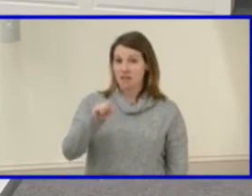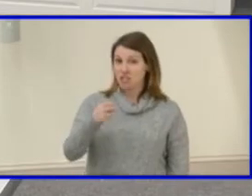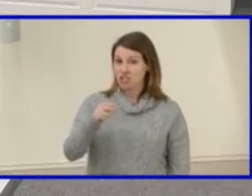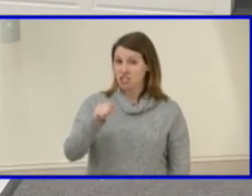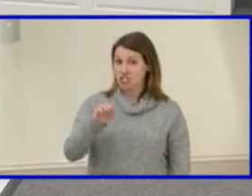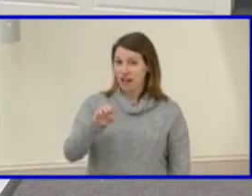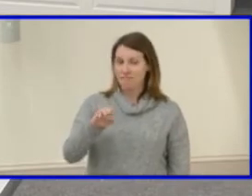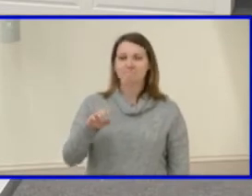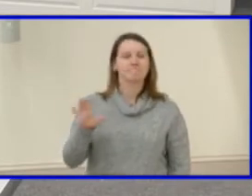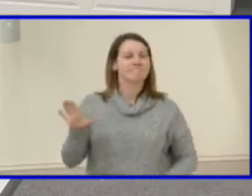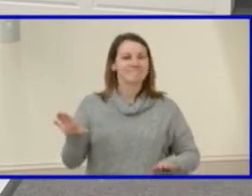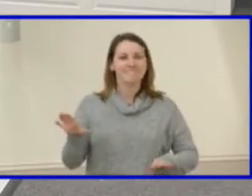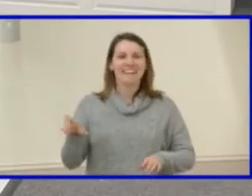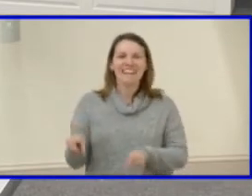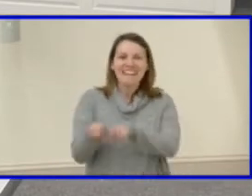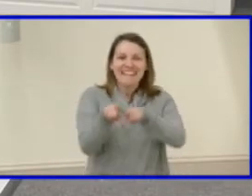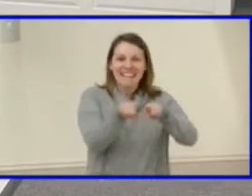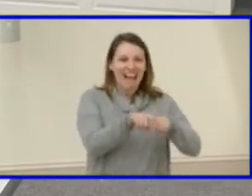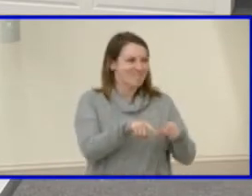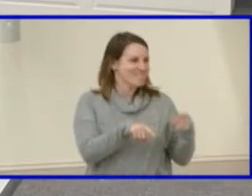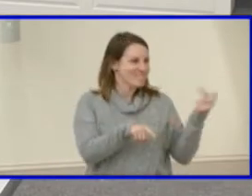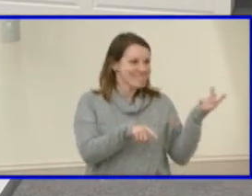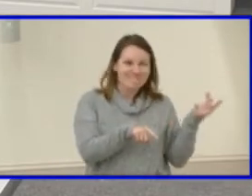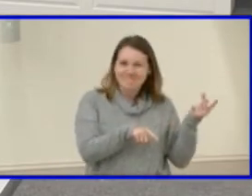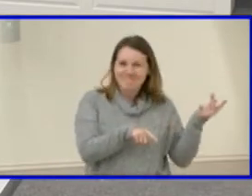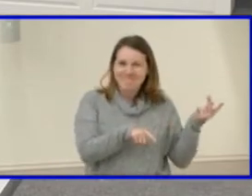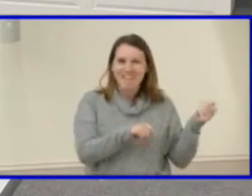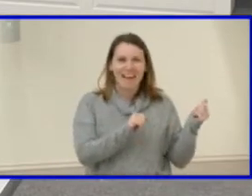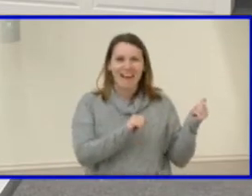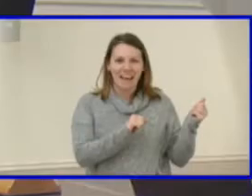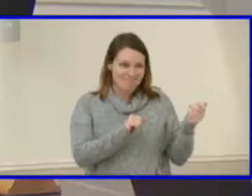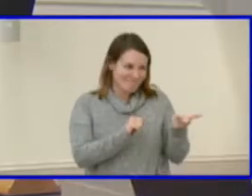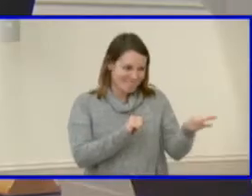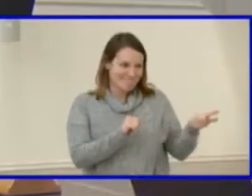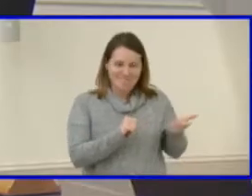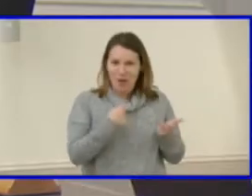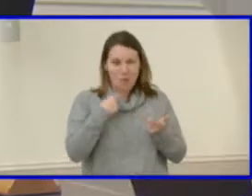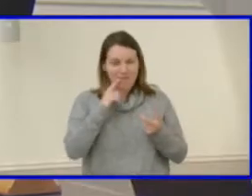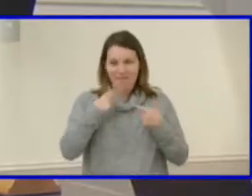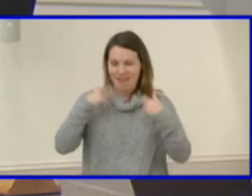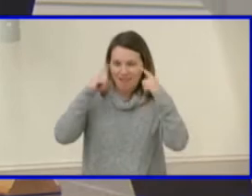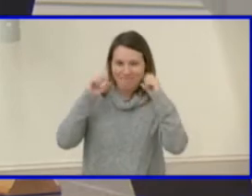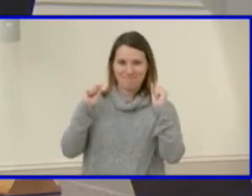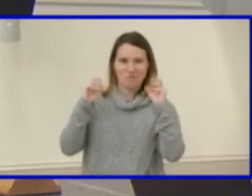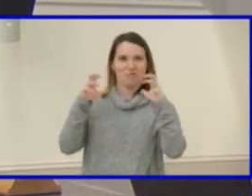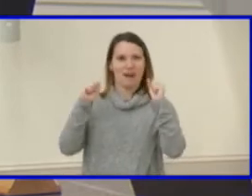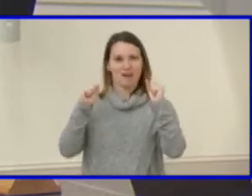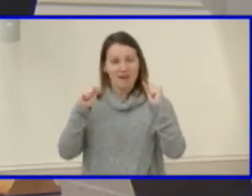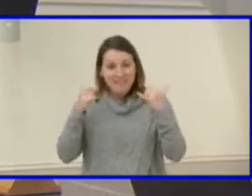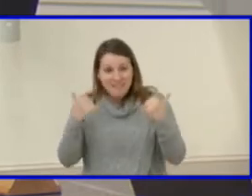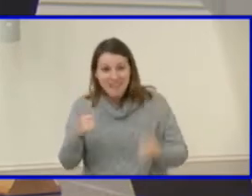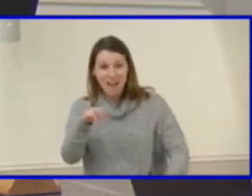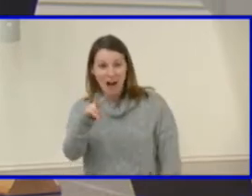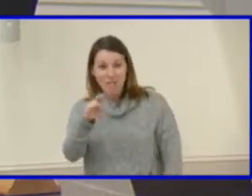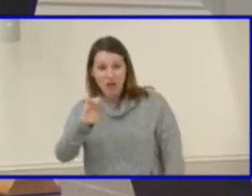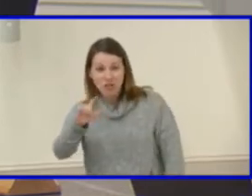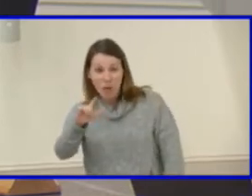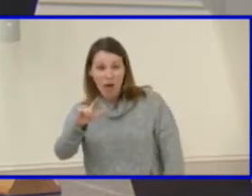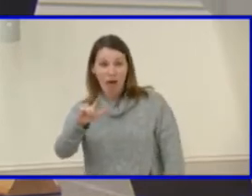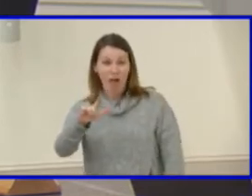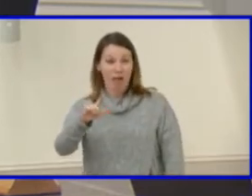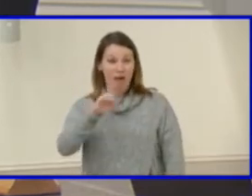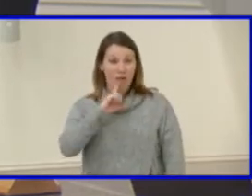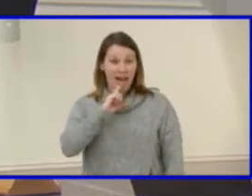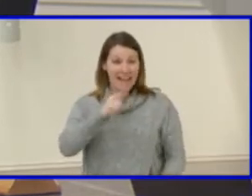you. I will echo the sentiments of my colleagues. I think this is incredible that it's now virtual and interactive. I know it was a